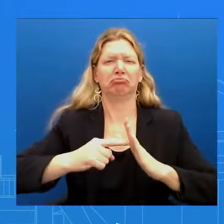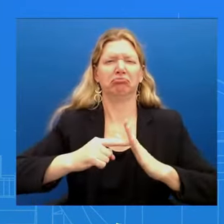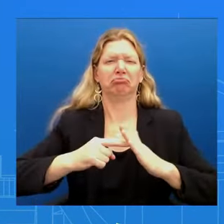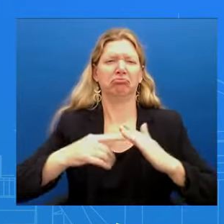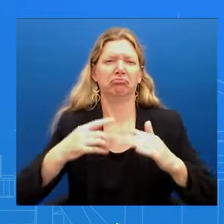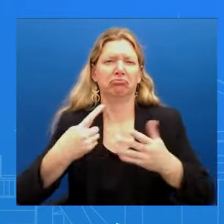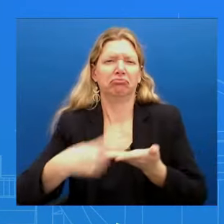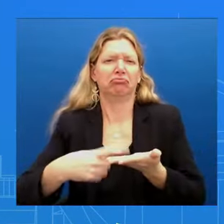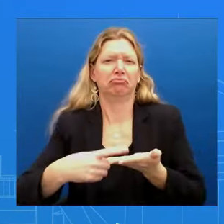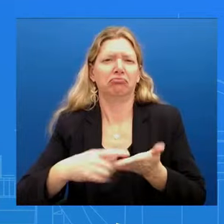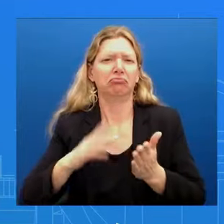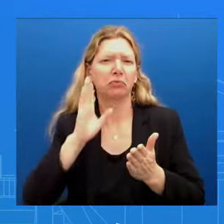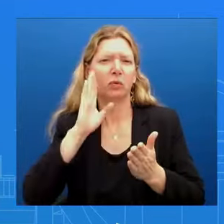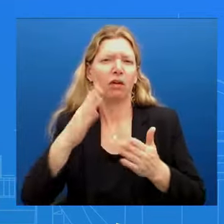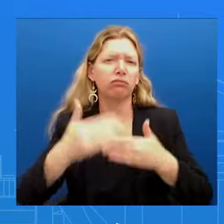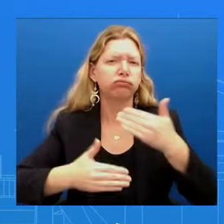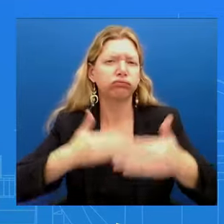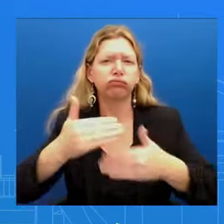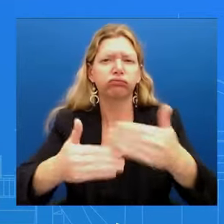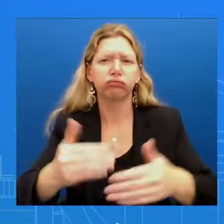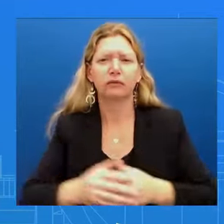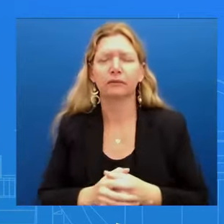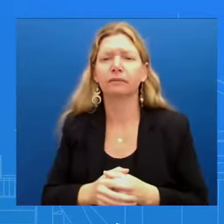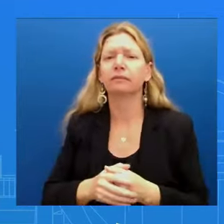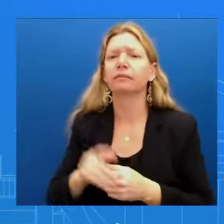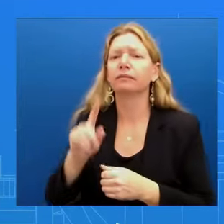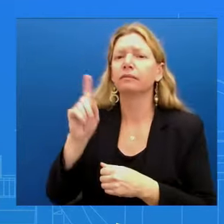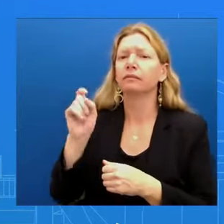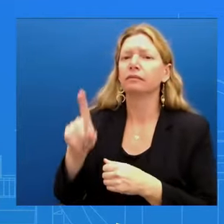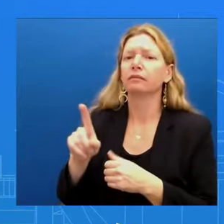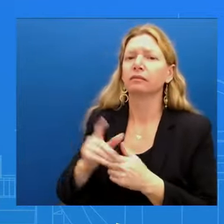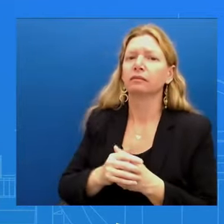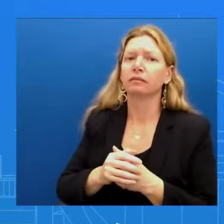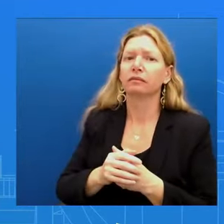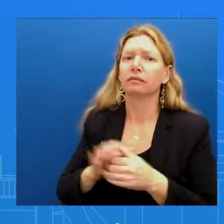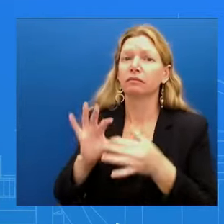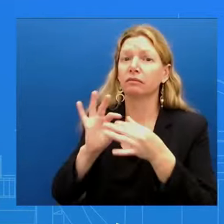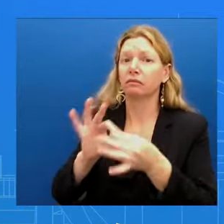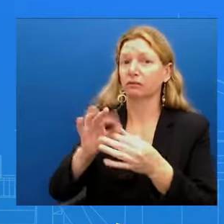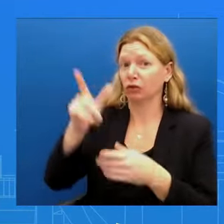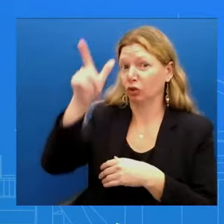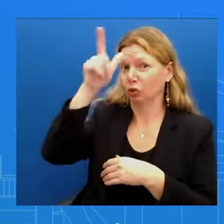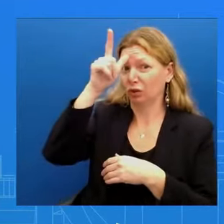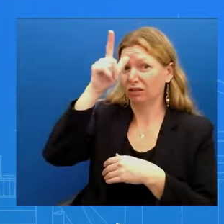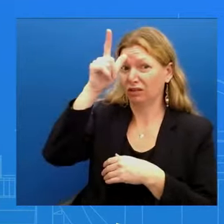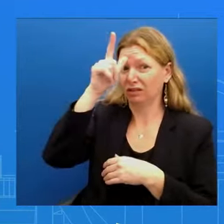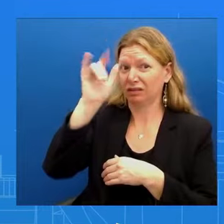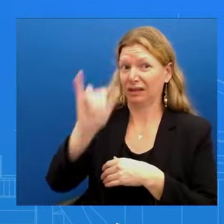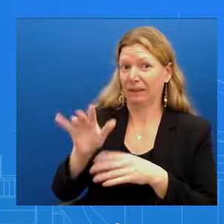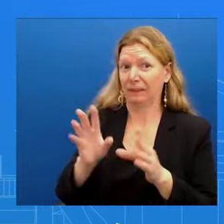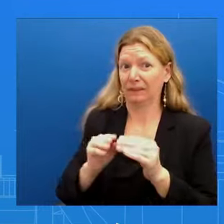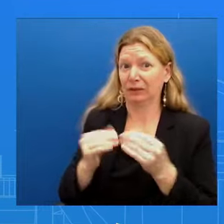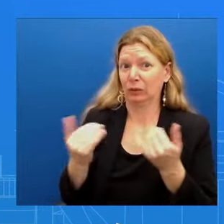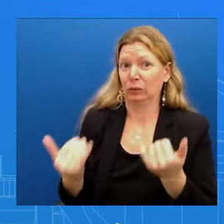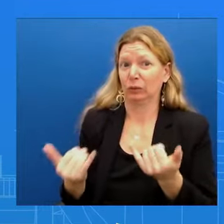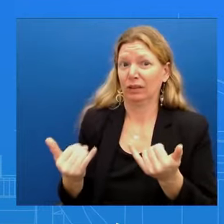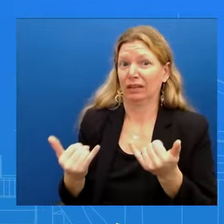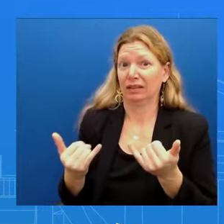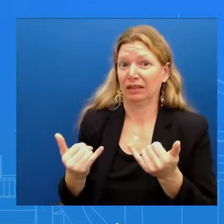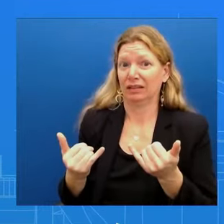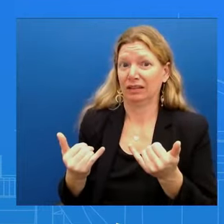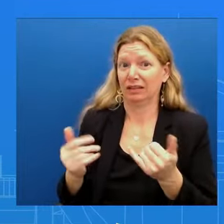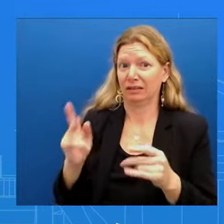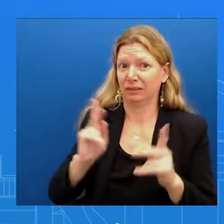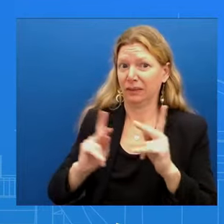John the on the Jordanian meeting today the Jordanians previewed the King's visit here as an effort to gather support